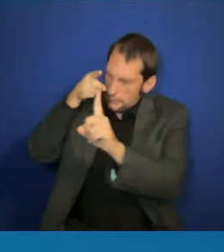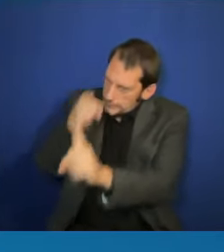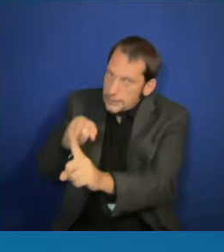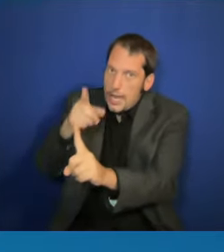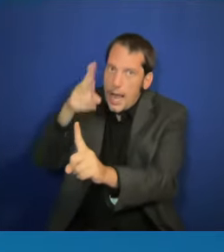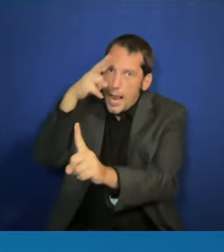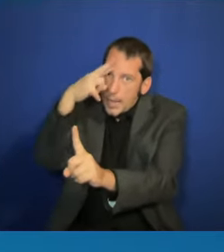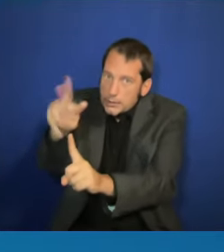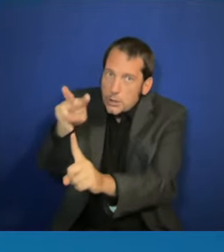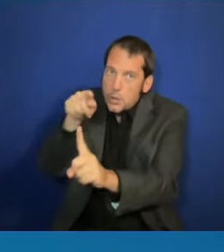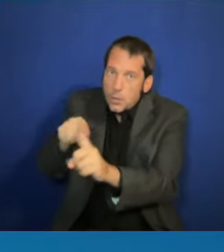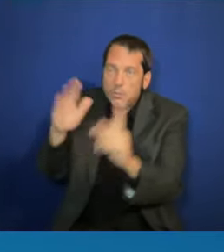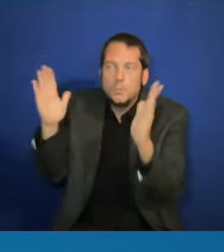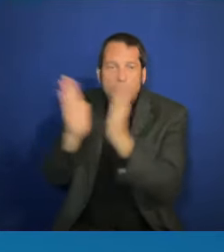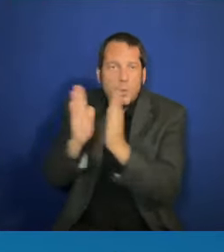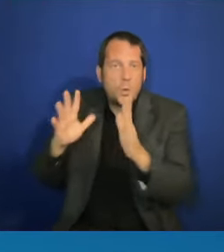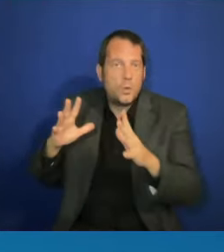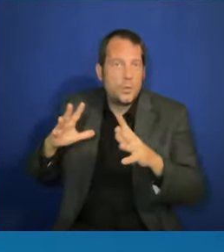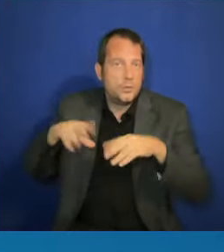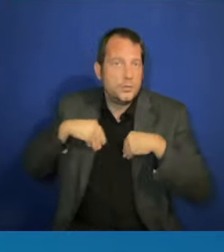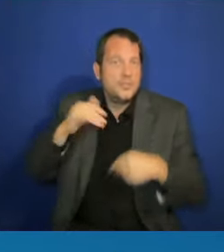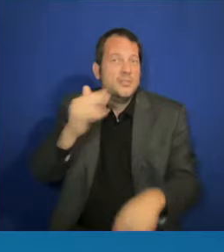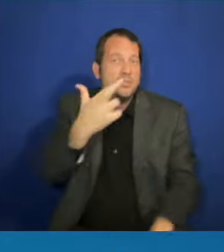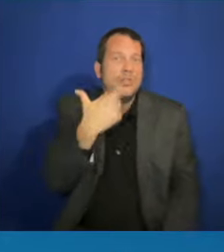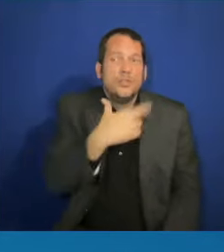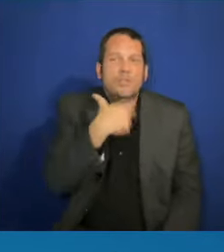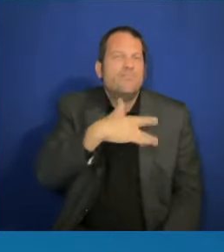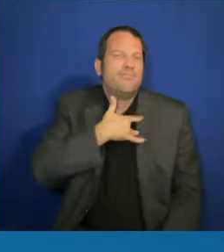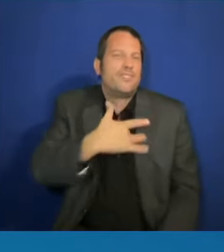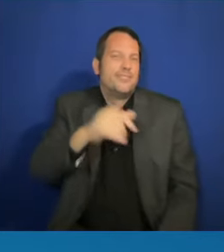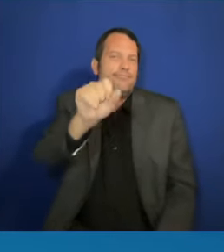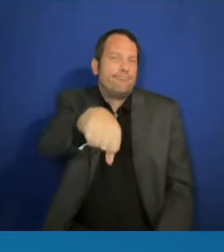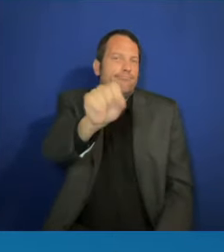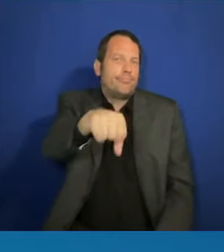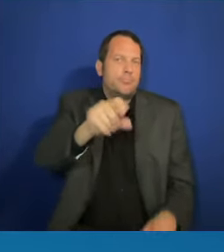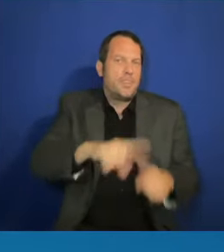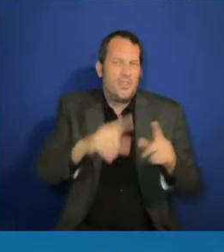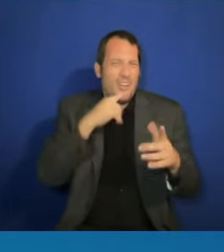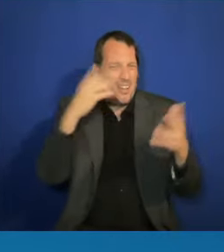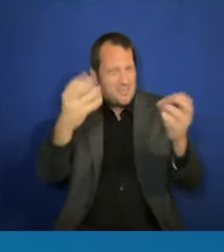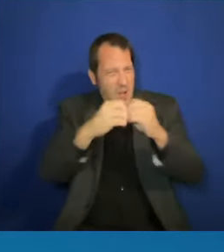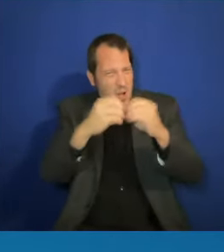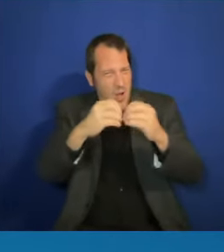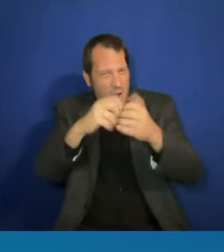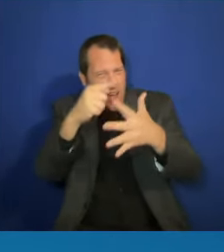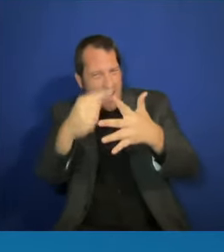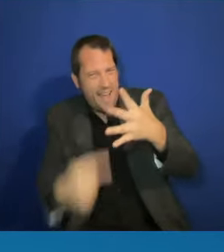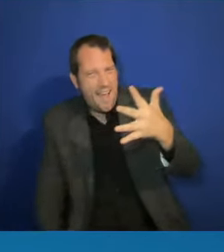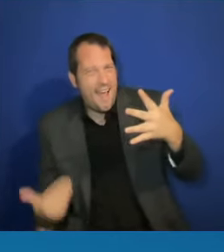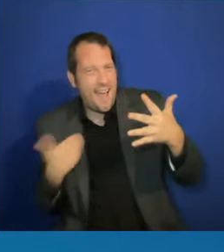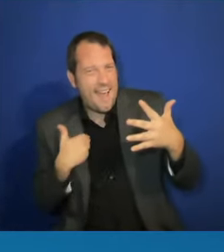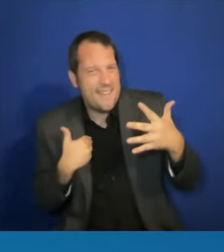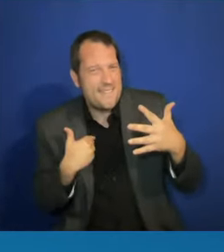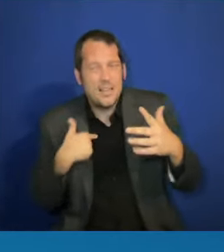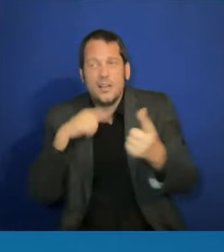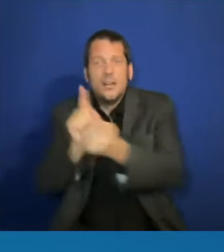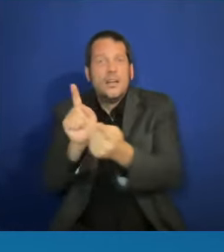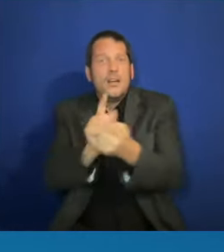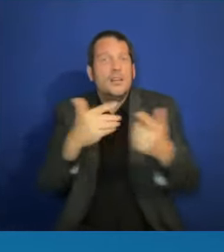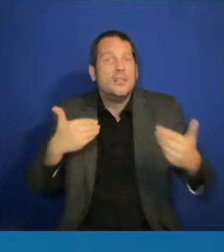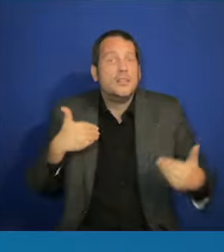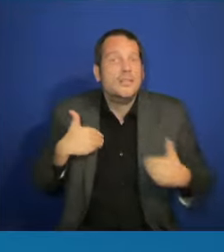I'm meeting young and youngish small business owners who are entering the clean energy economy.